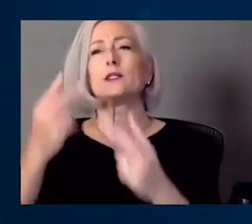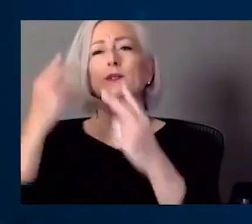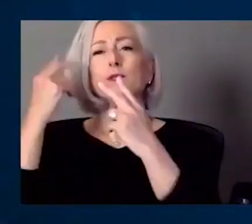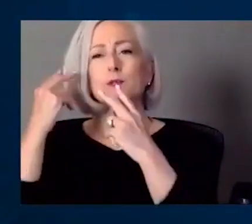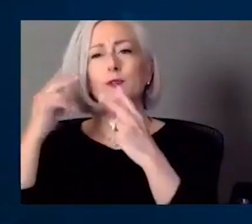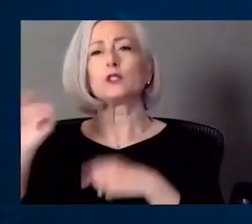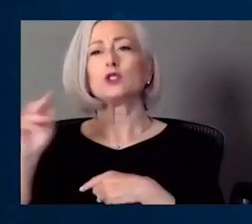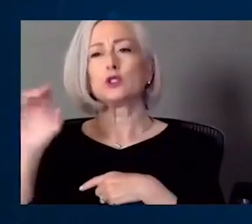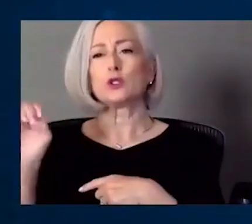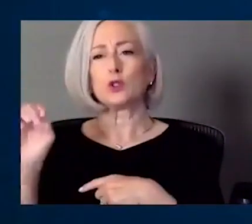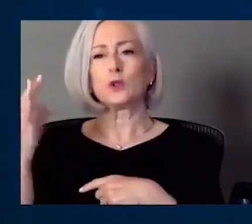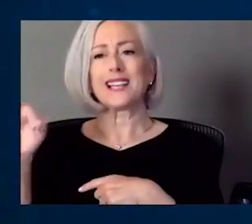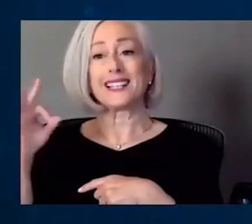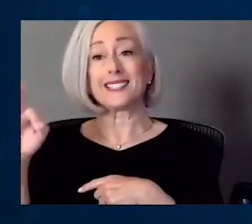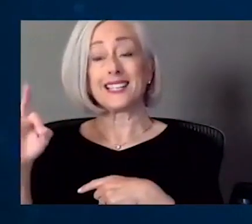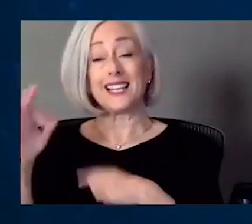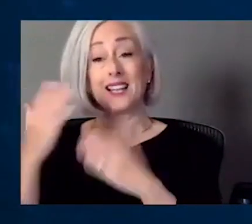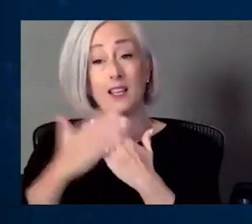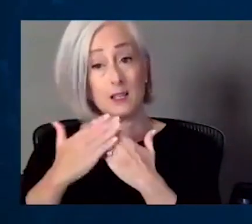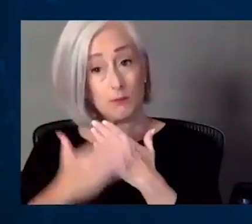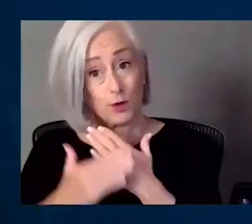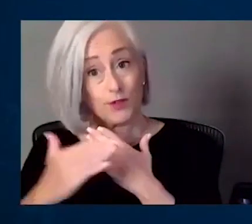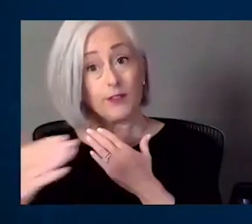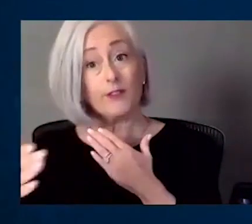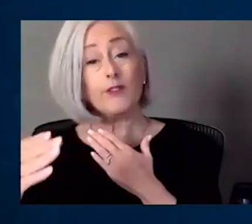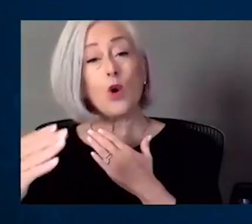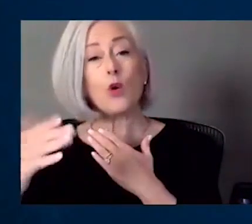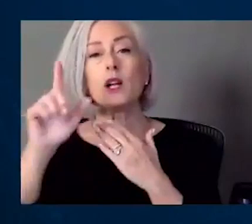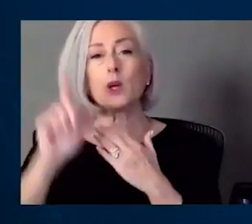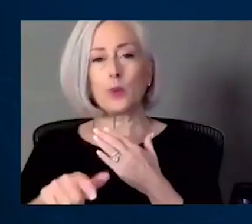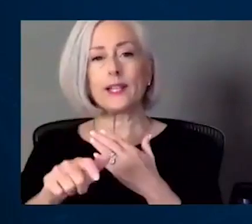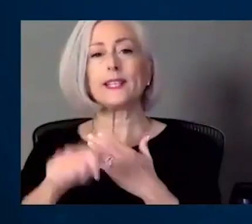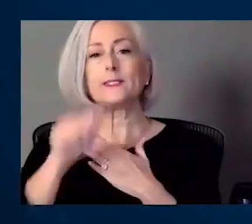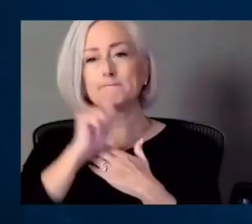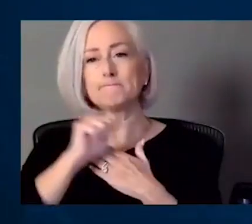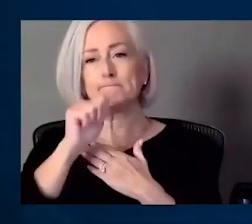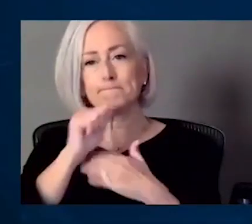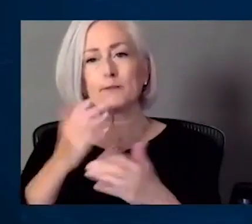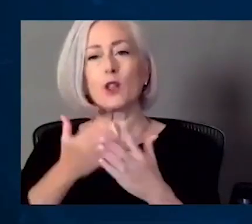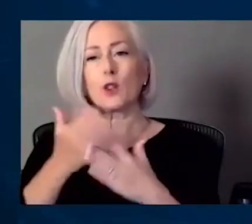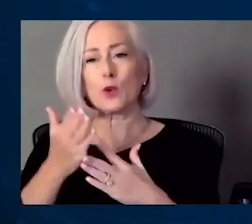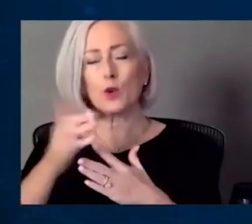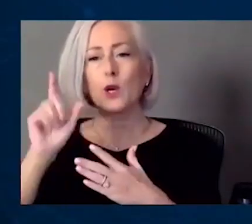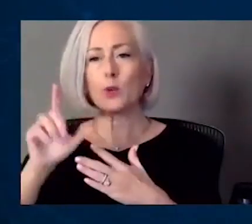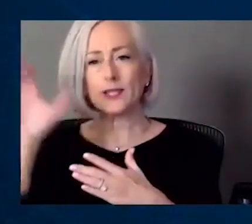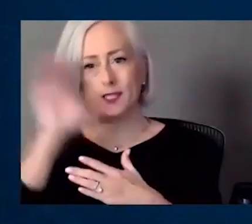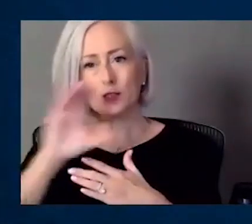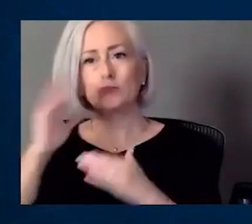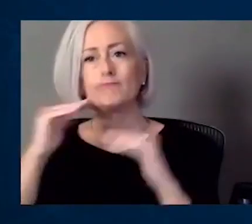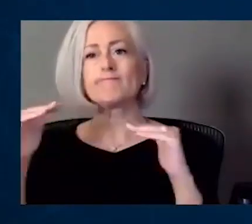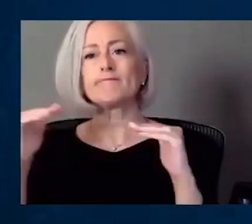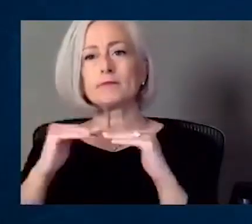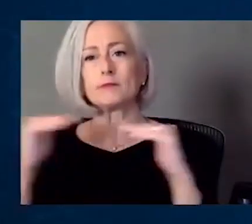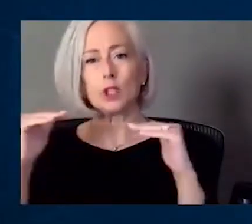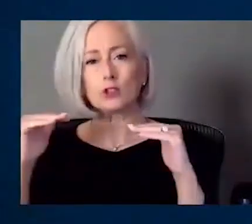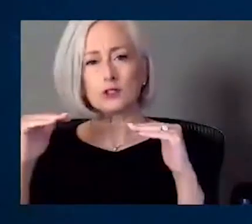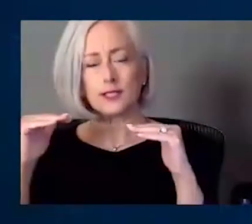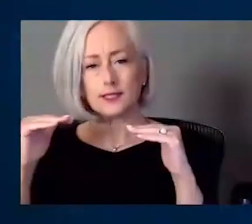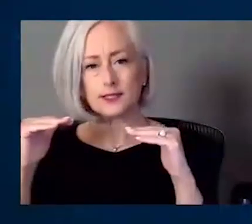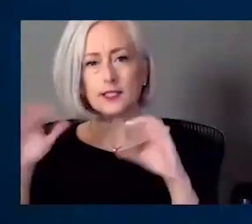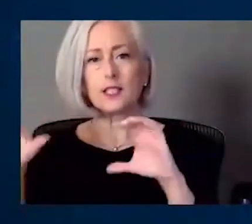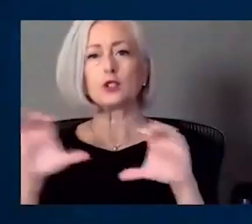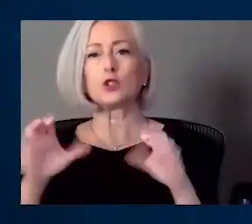we have to get through this and we have to seek justice and do it through love.